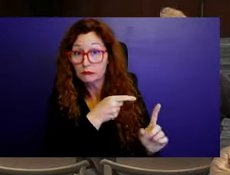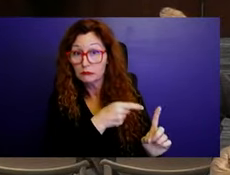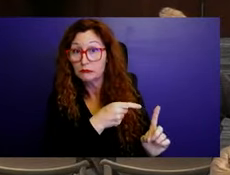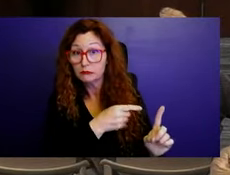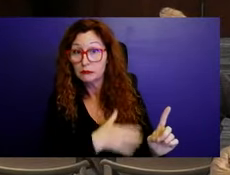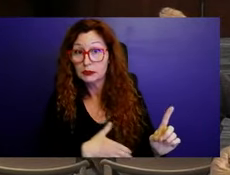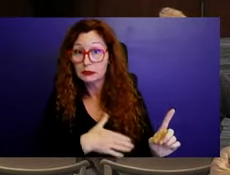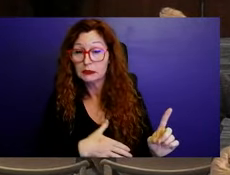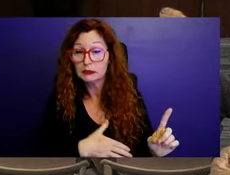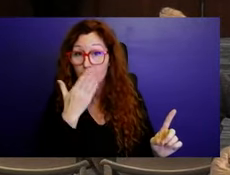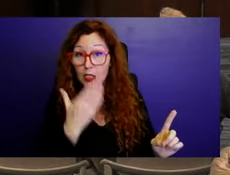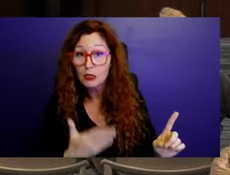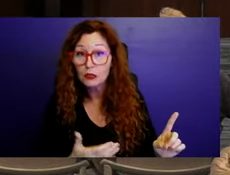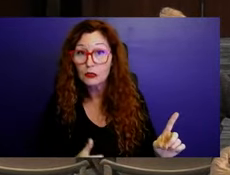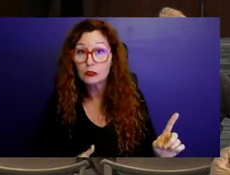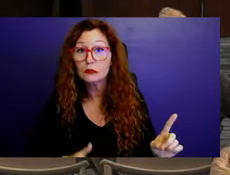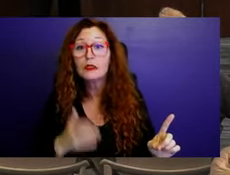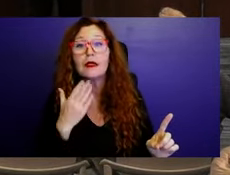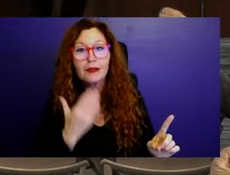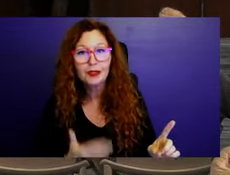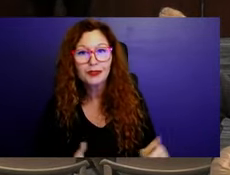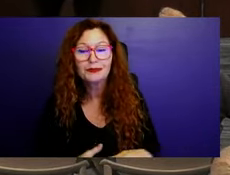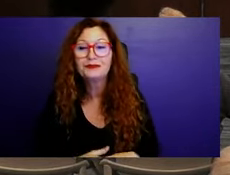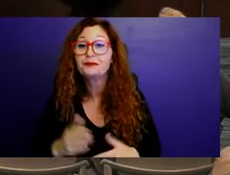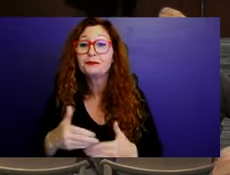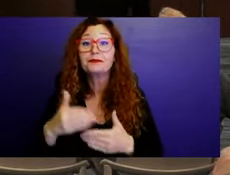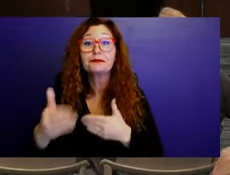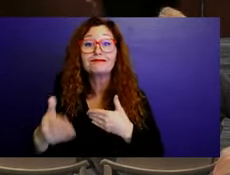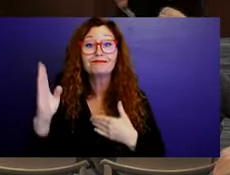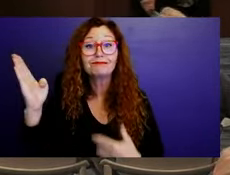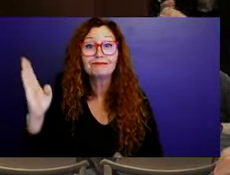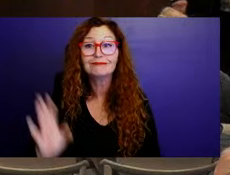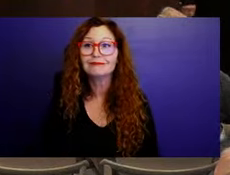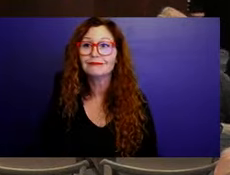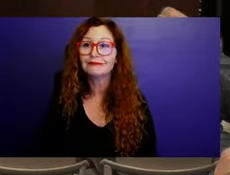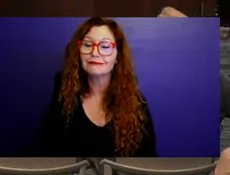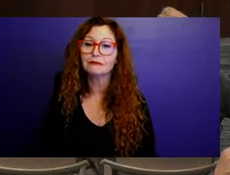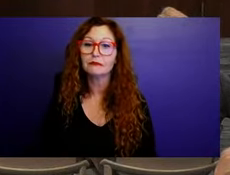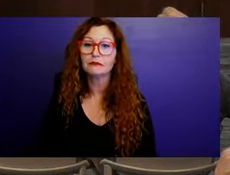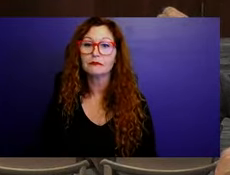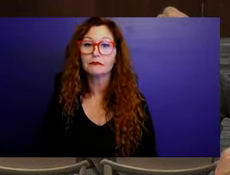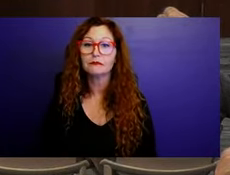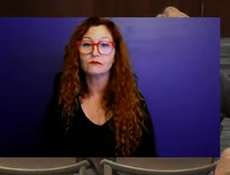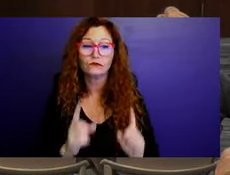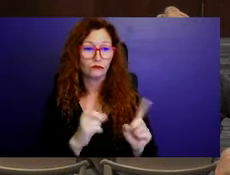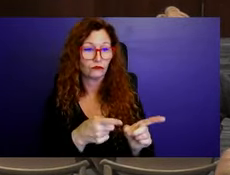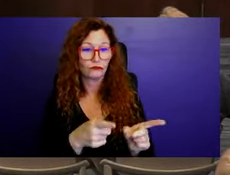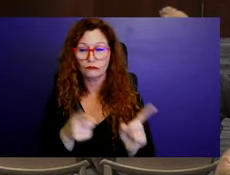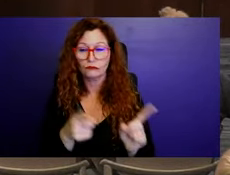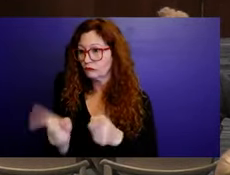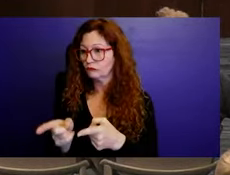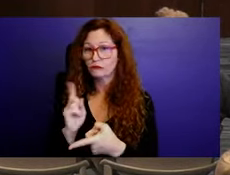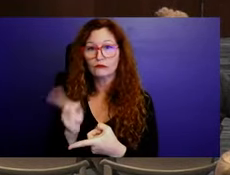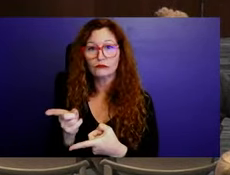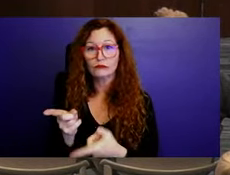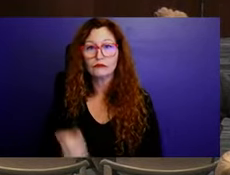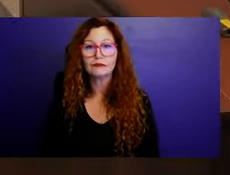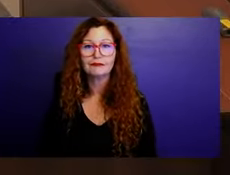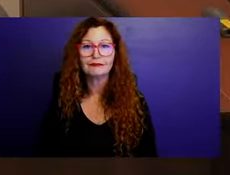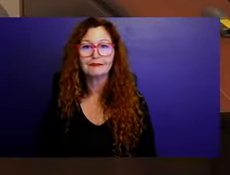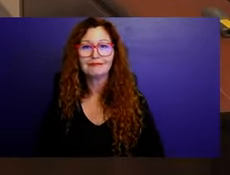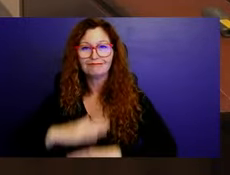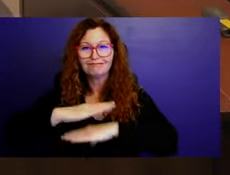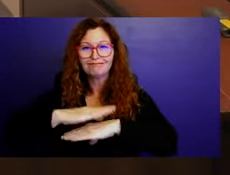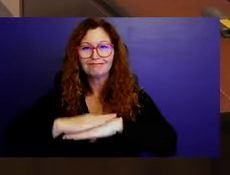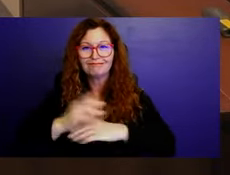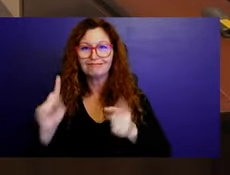move on to the next speaker. We're going to go to the right side of the room. Let me switch back to the clock. Cindy